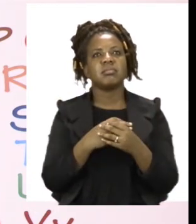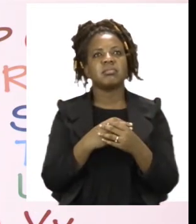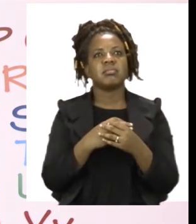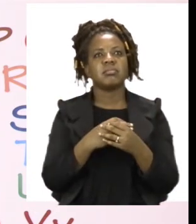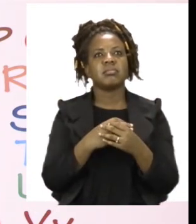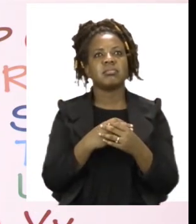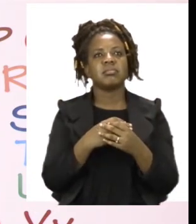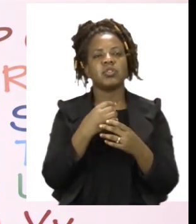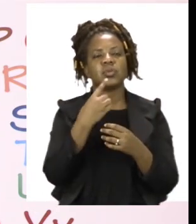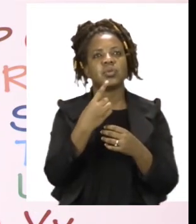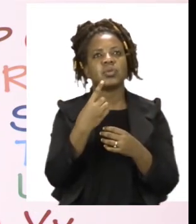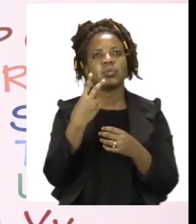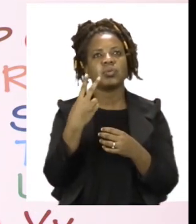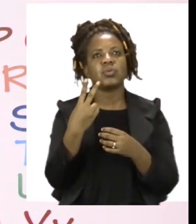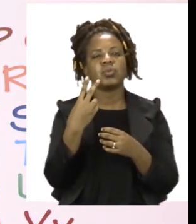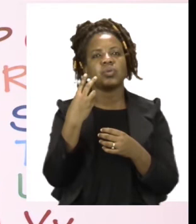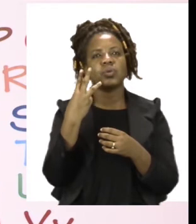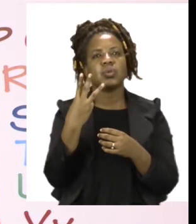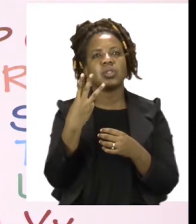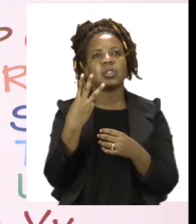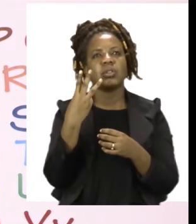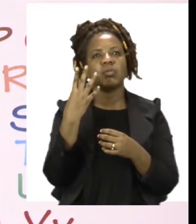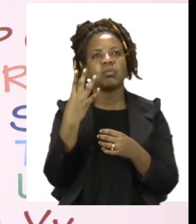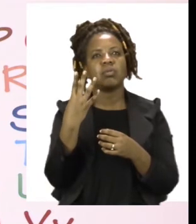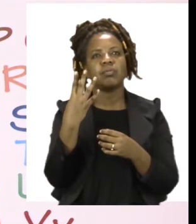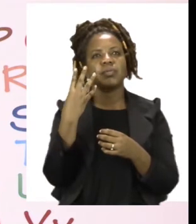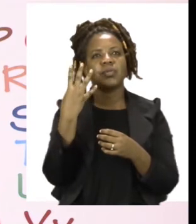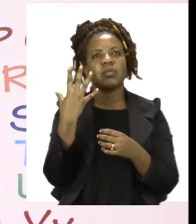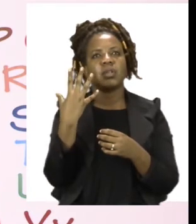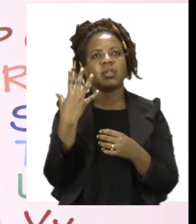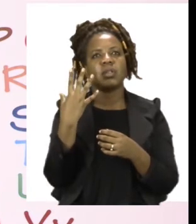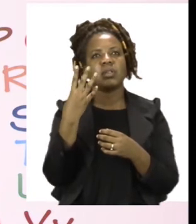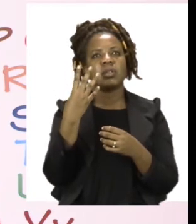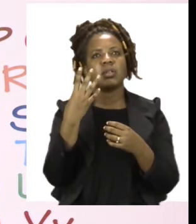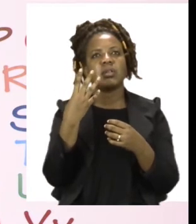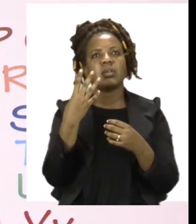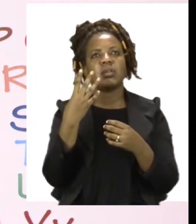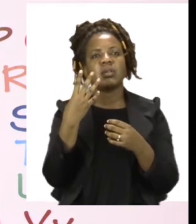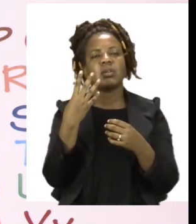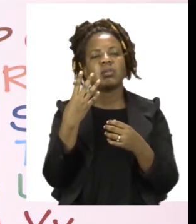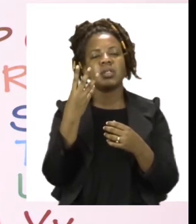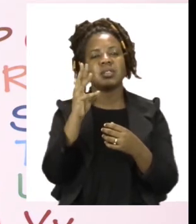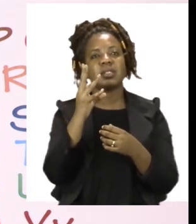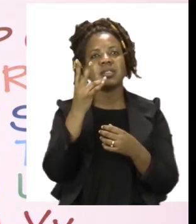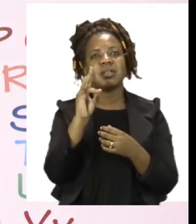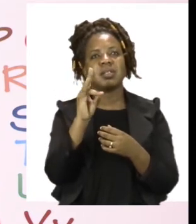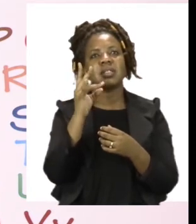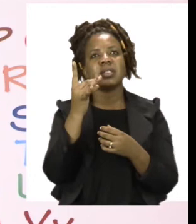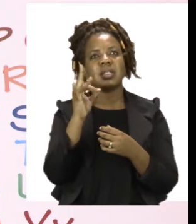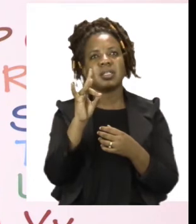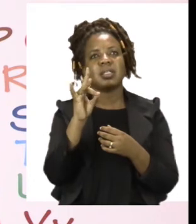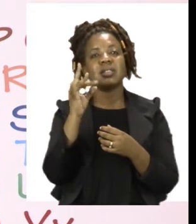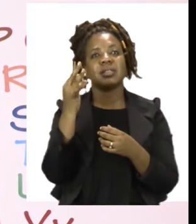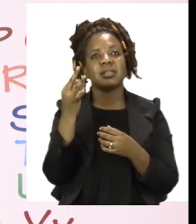One, two, three, four, five, six, seven, eight and